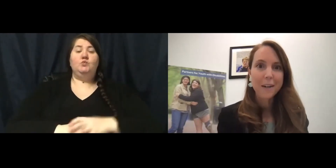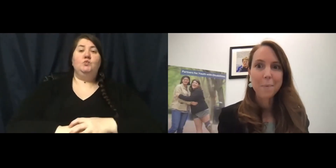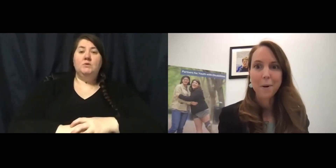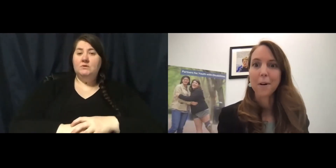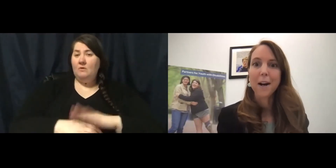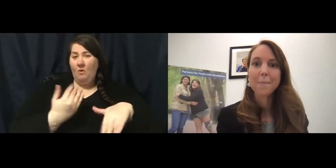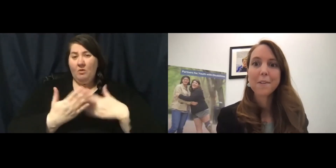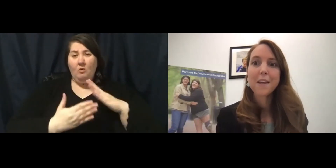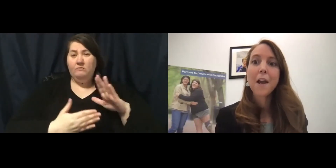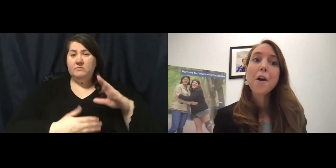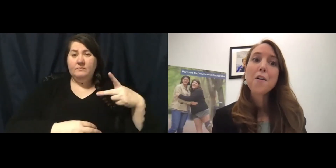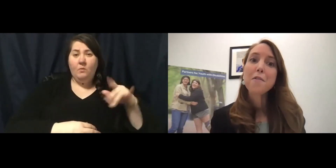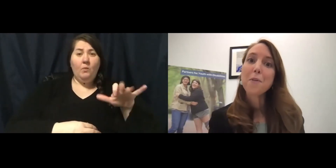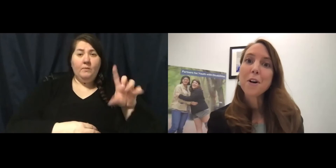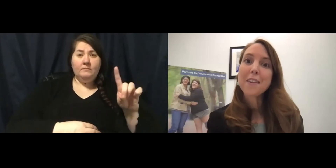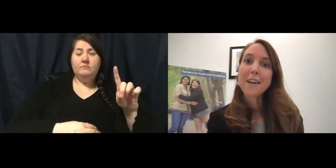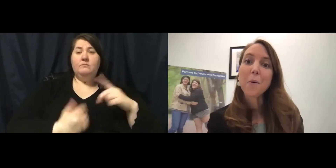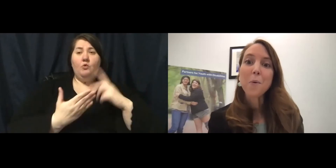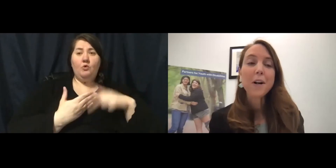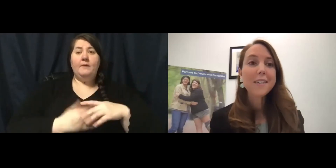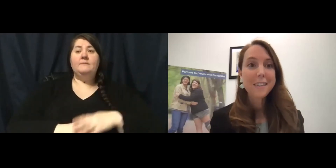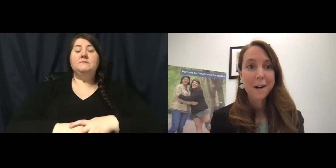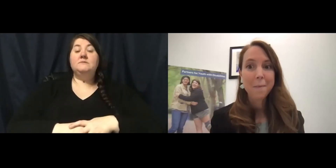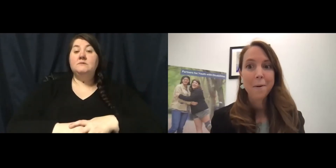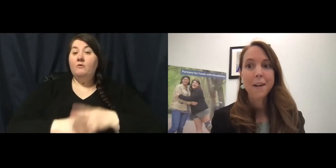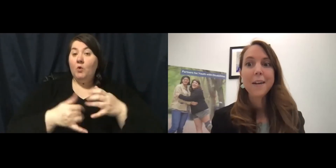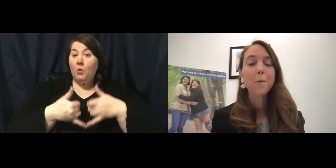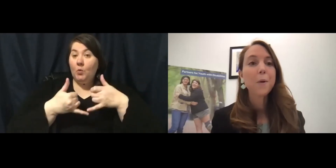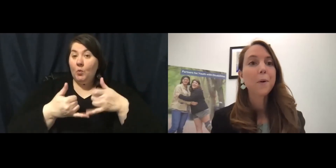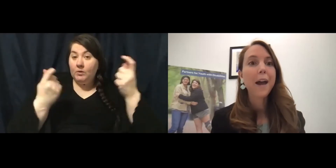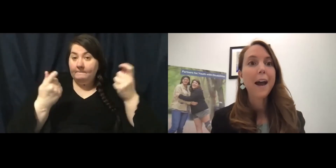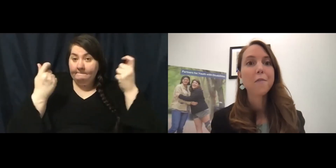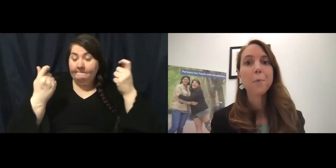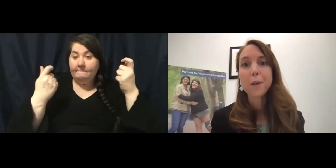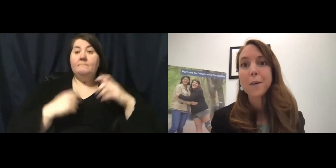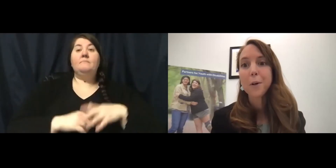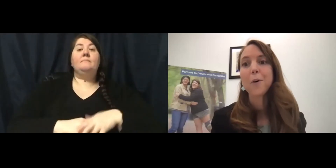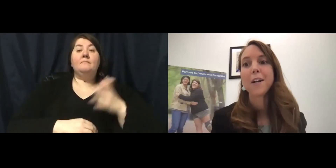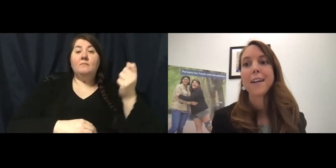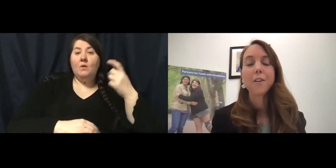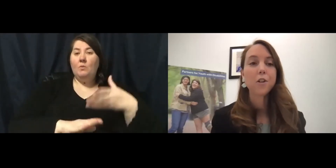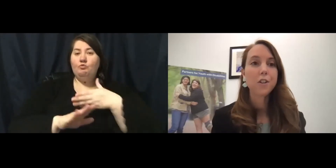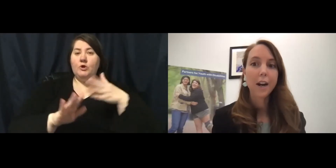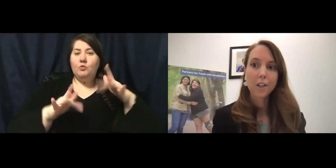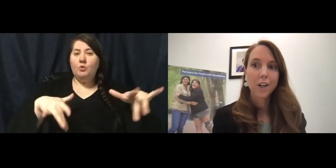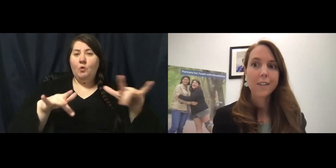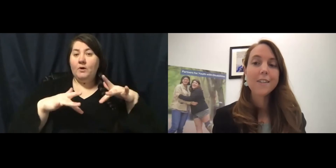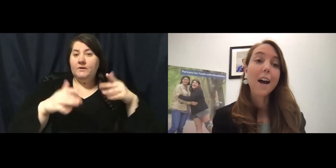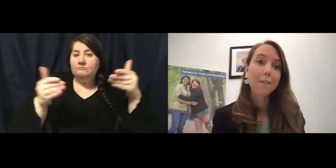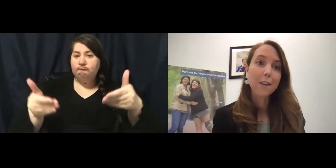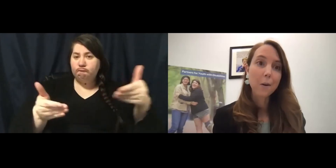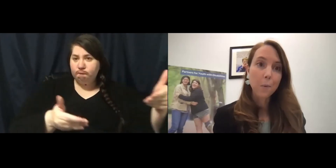PYD programs. For the award ceremony, we will have pre-recorded introductions